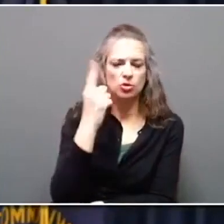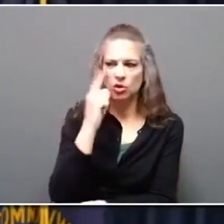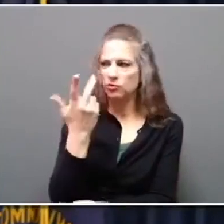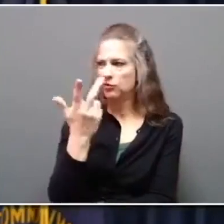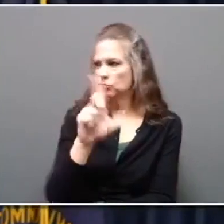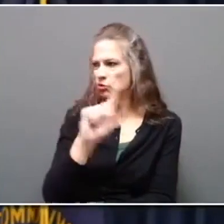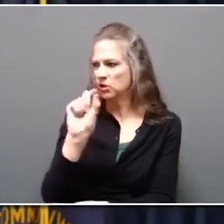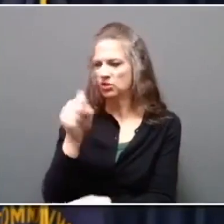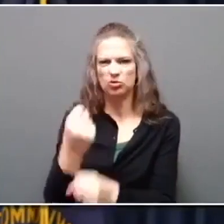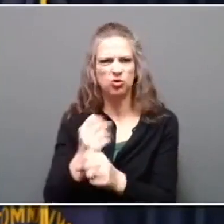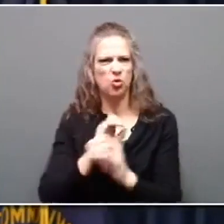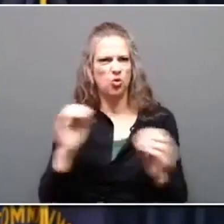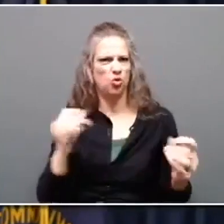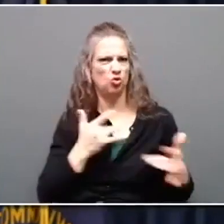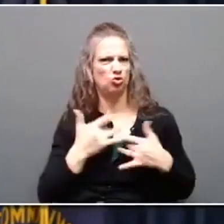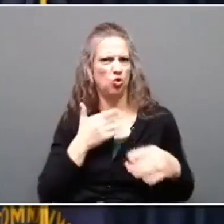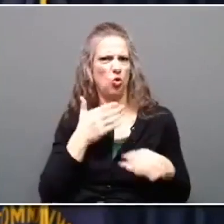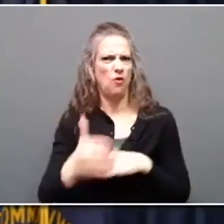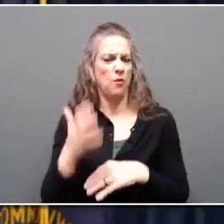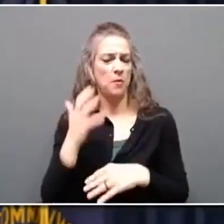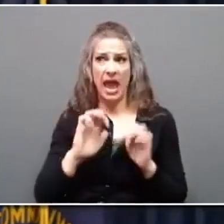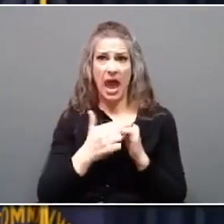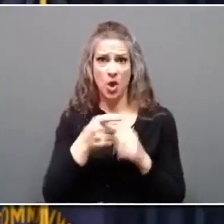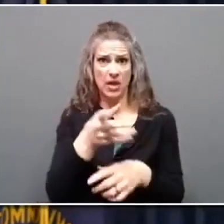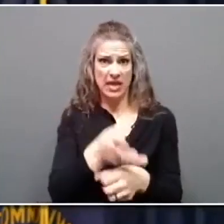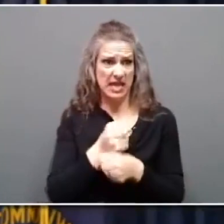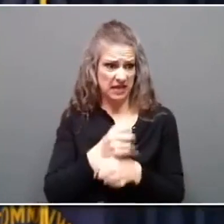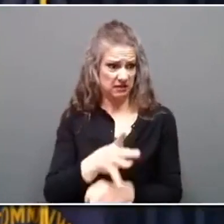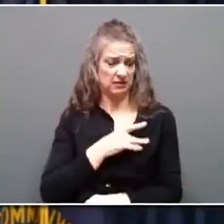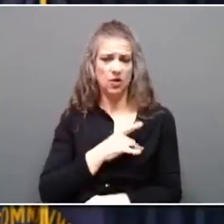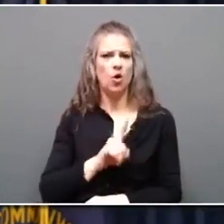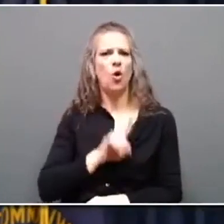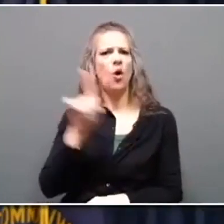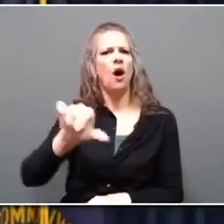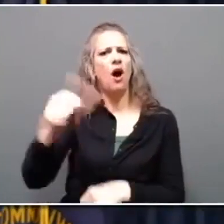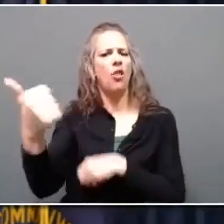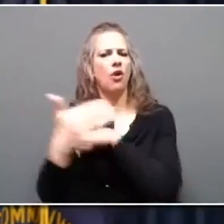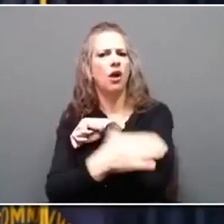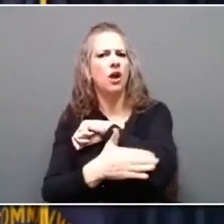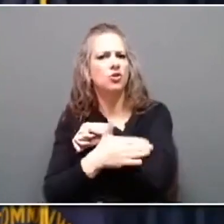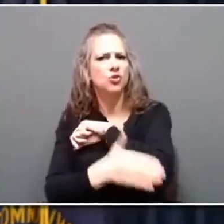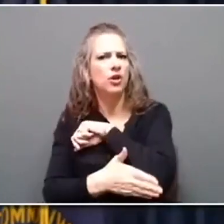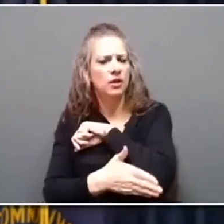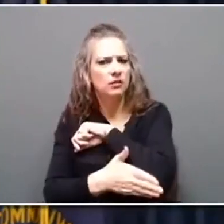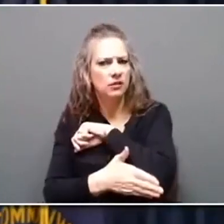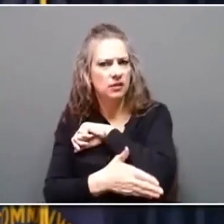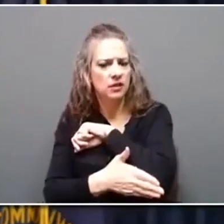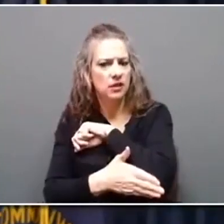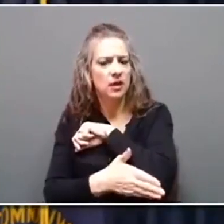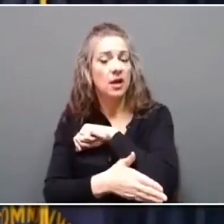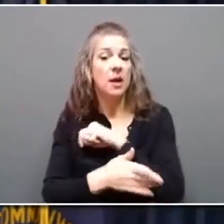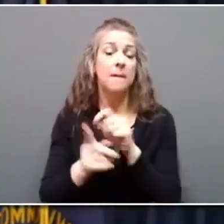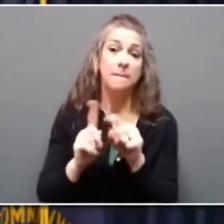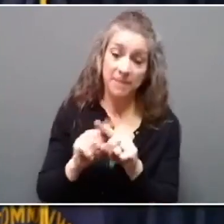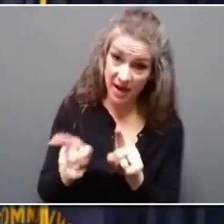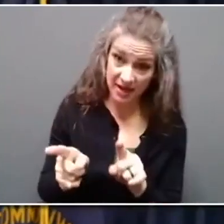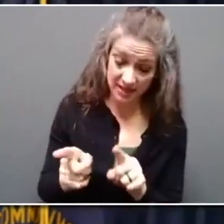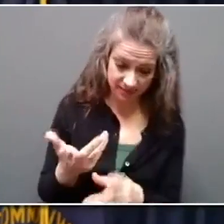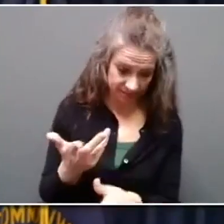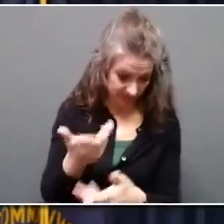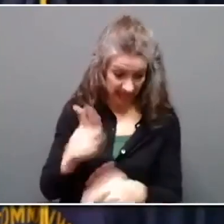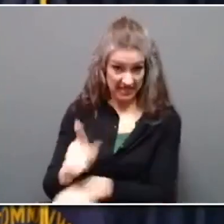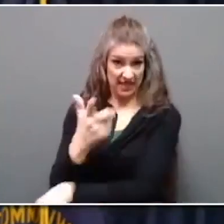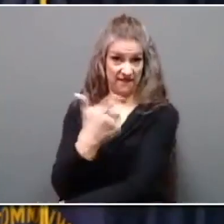And the only way to really get it was to travel to another country where measles was still spreading. Unfortunately, as the measles vaccination